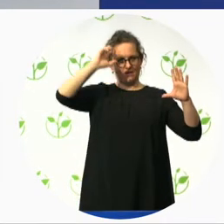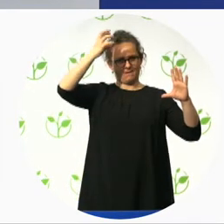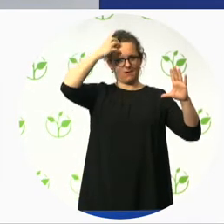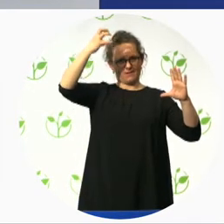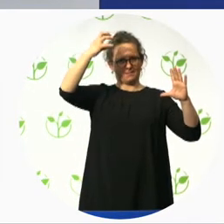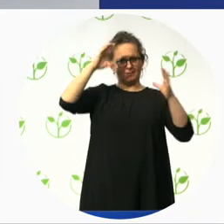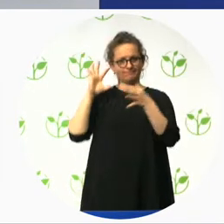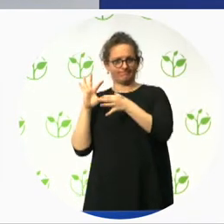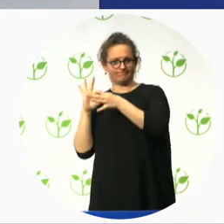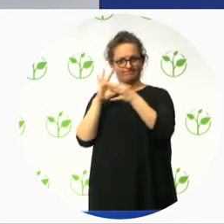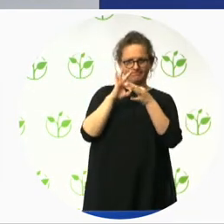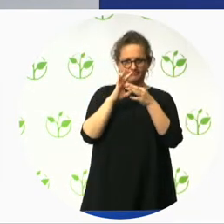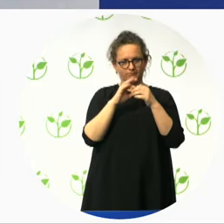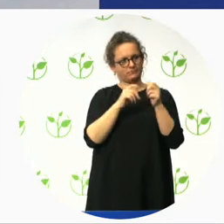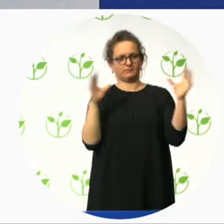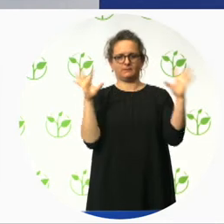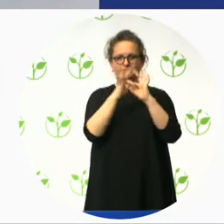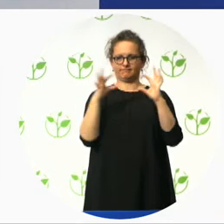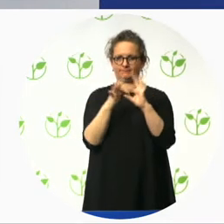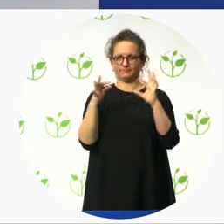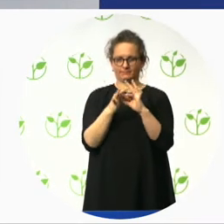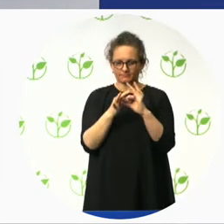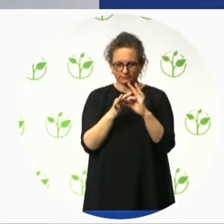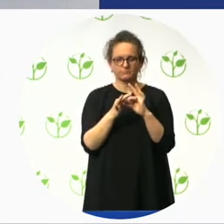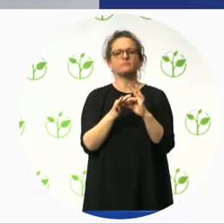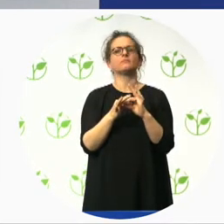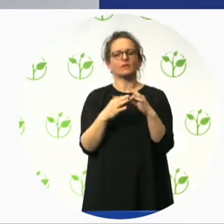lack of harmonization of accessibility criteria across the country.